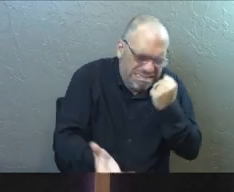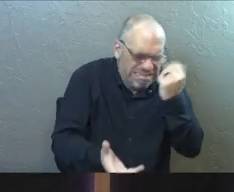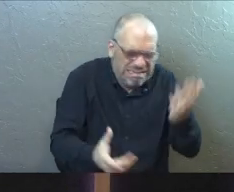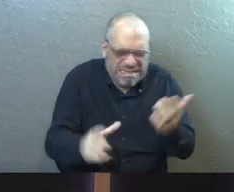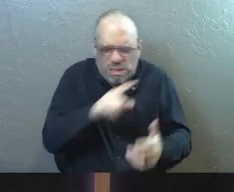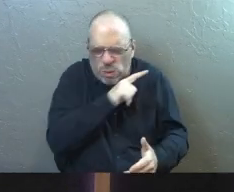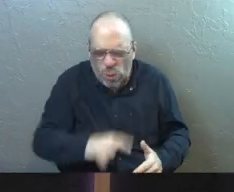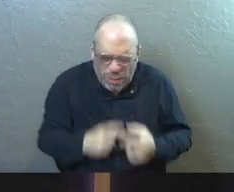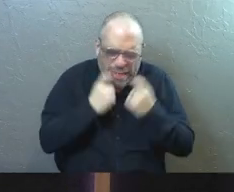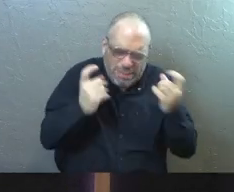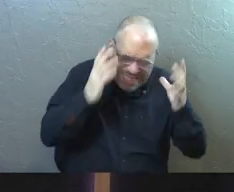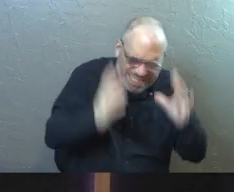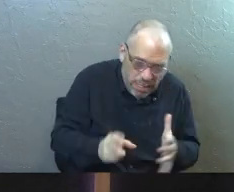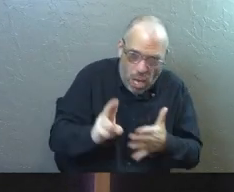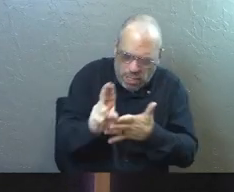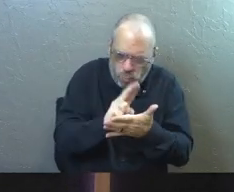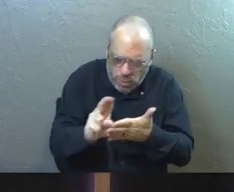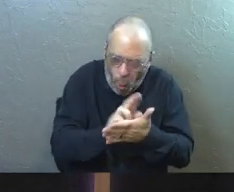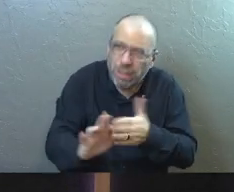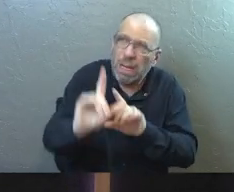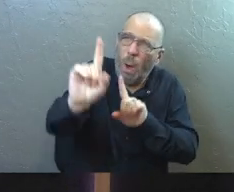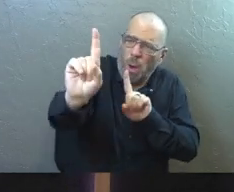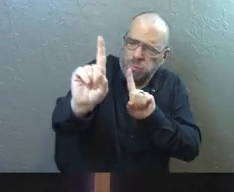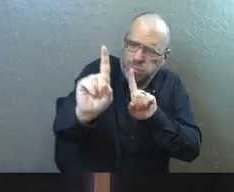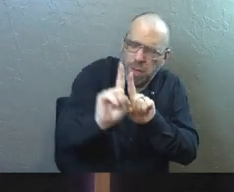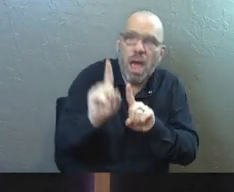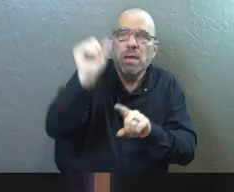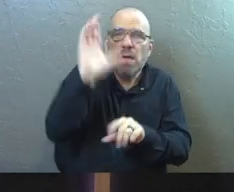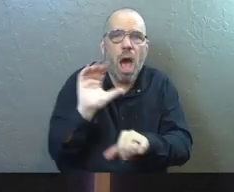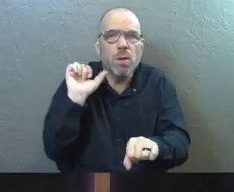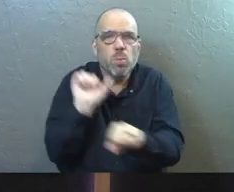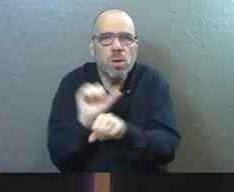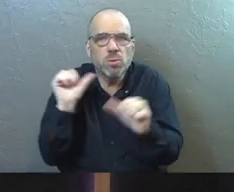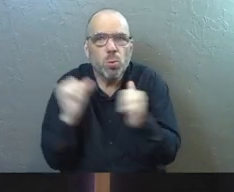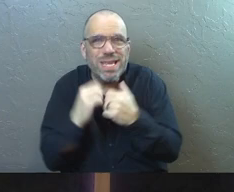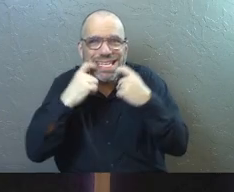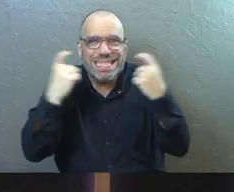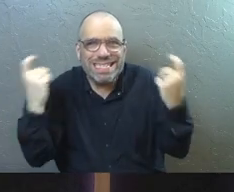the roof. Because when holiness comes near, God deals with sin.